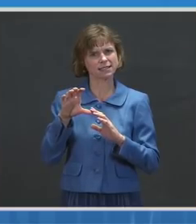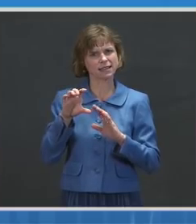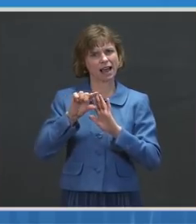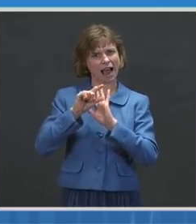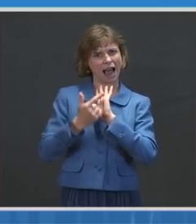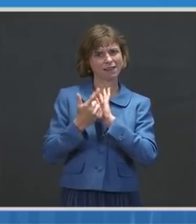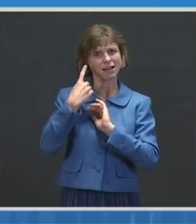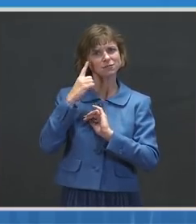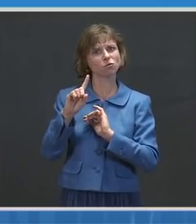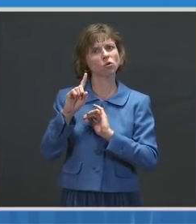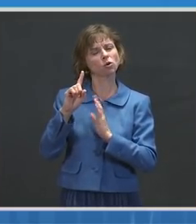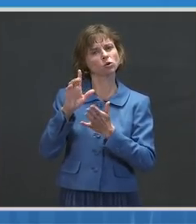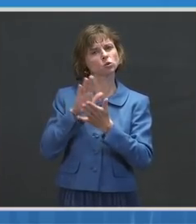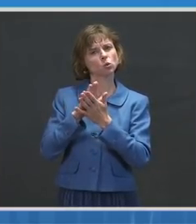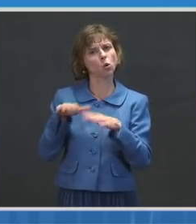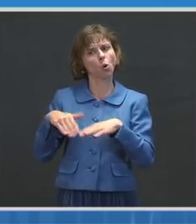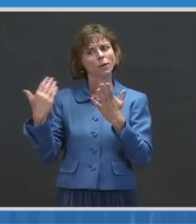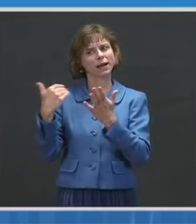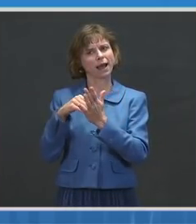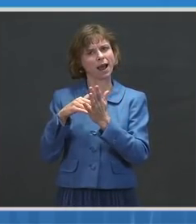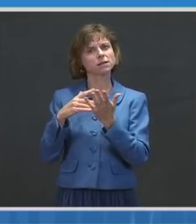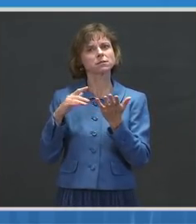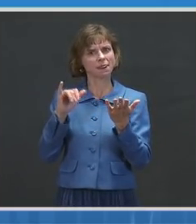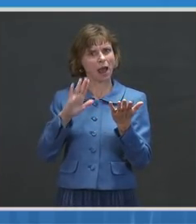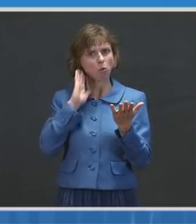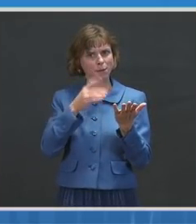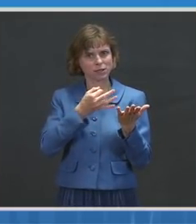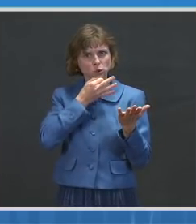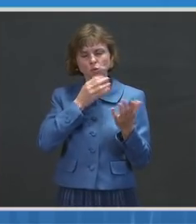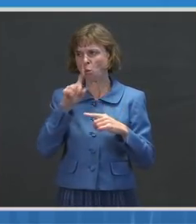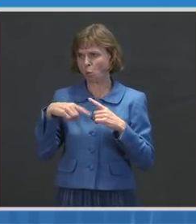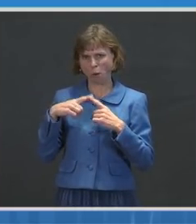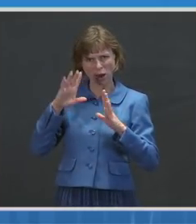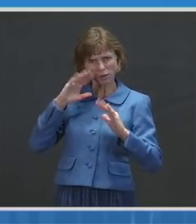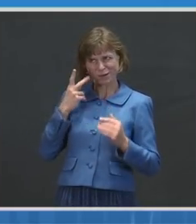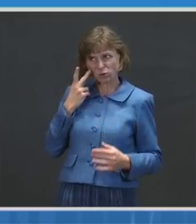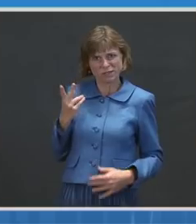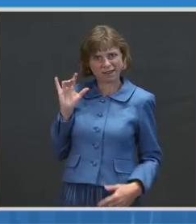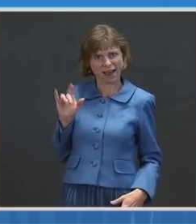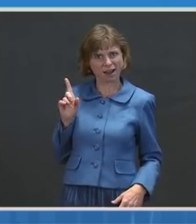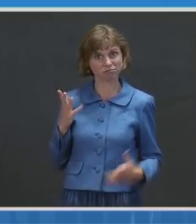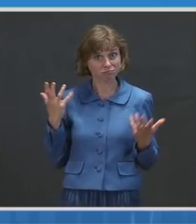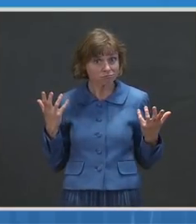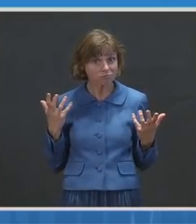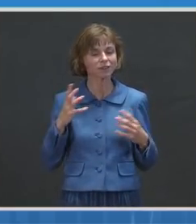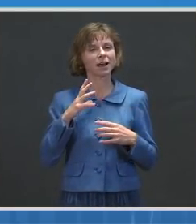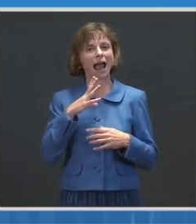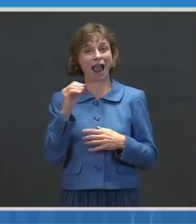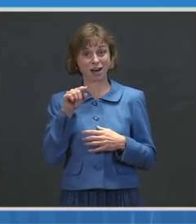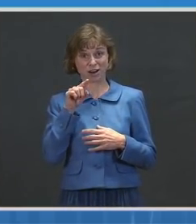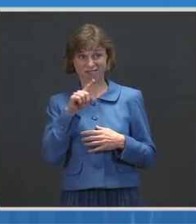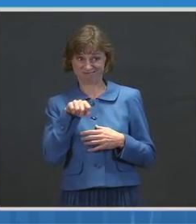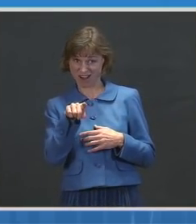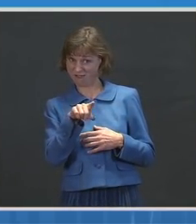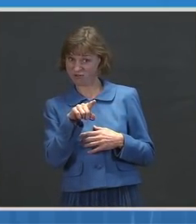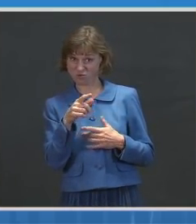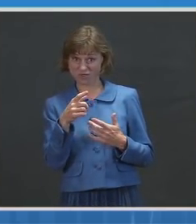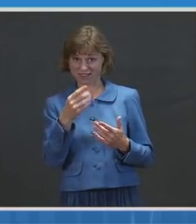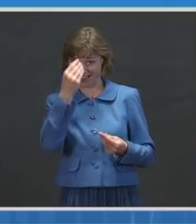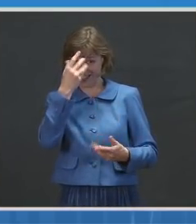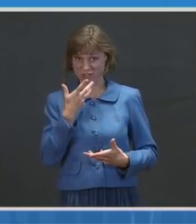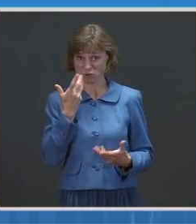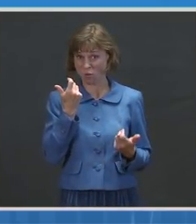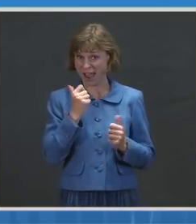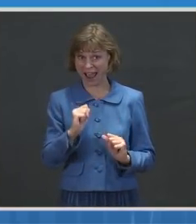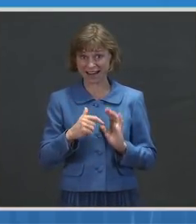be coming soon. When can people expect to see that? And have you gotten to a place where you can give us any indication about whether